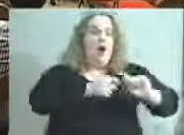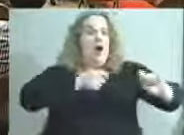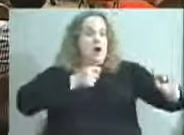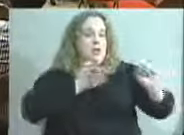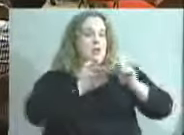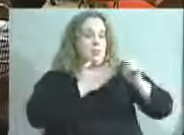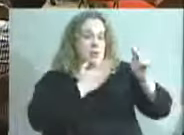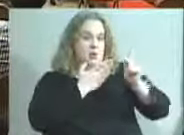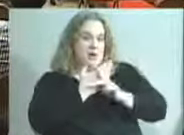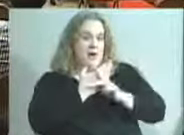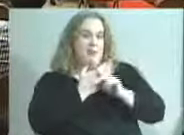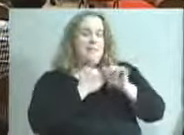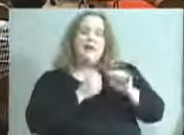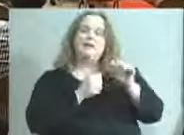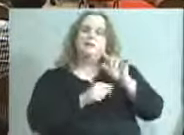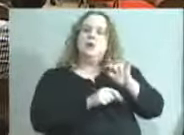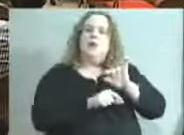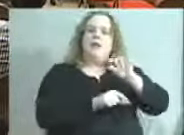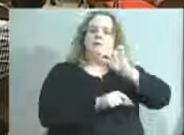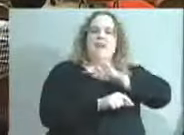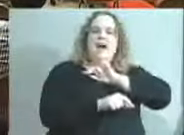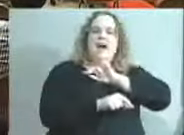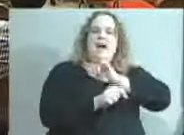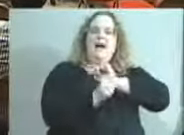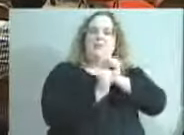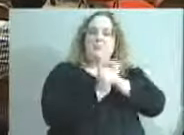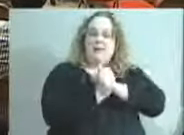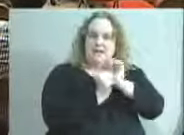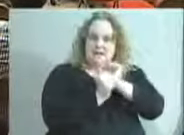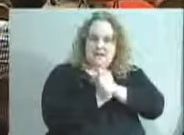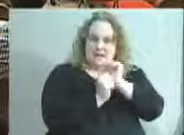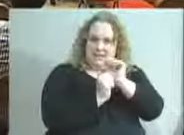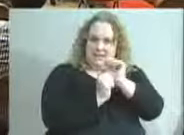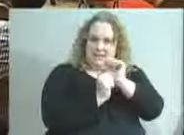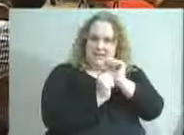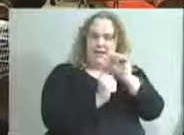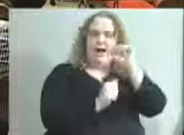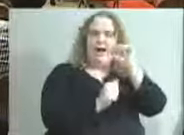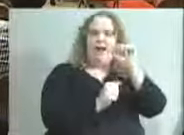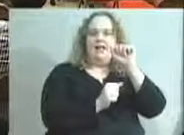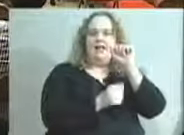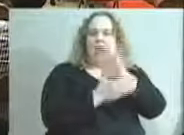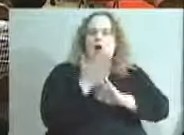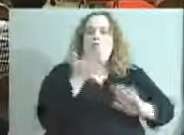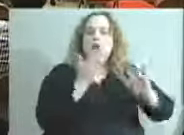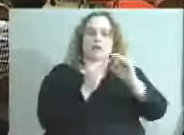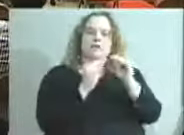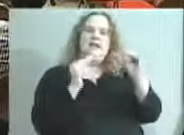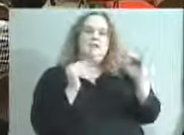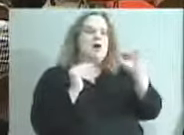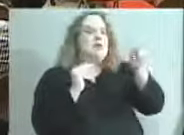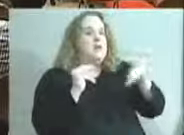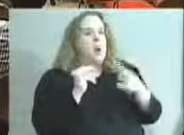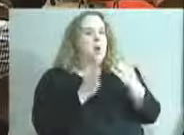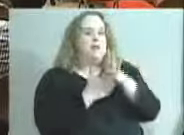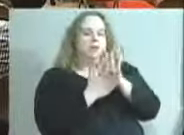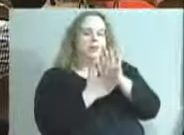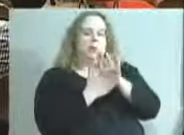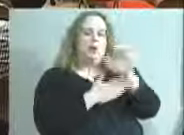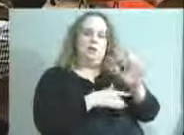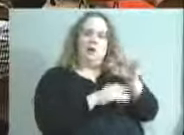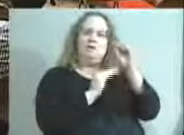here in JCPS. It's the only school in Louisville teaching archery at that level. As Dr. Hargens mentioned,